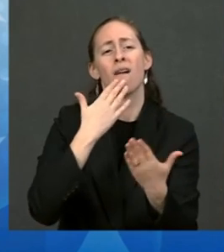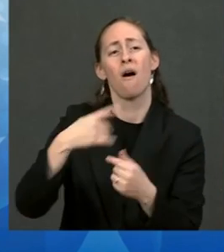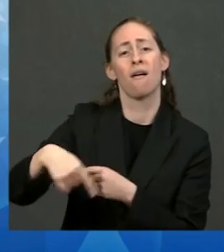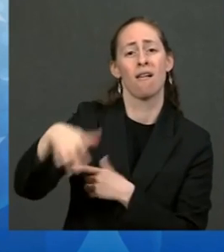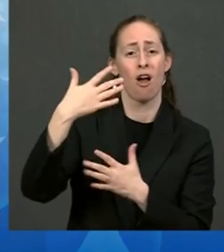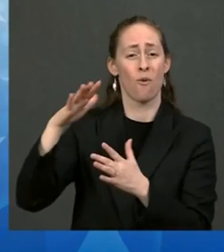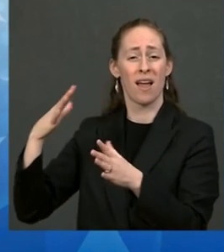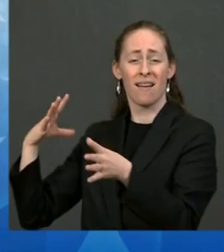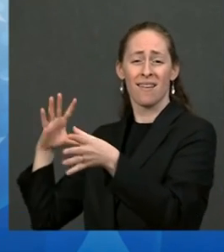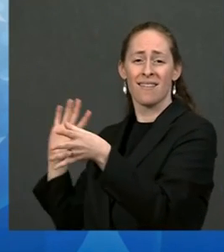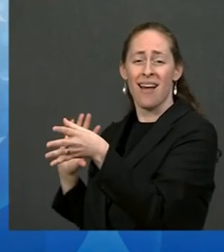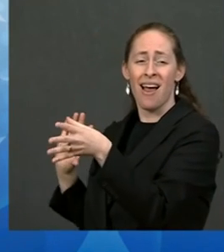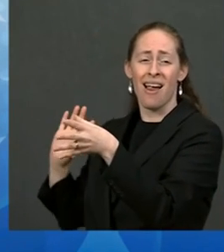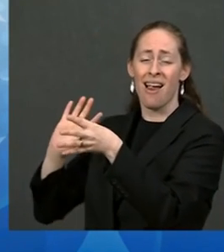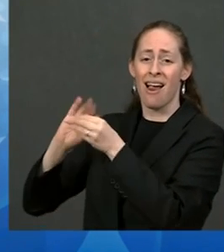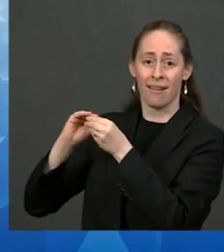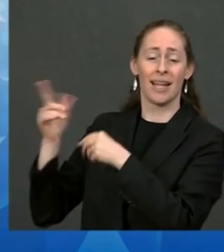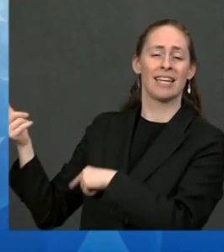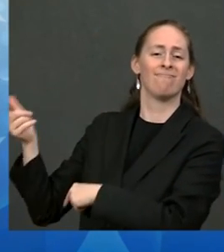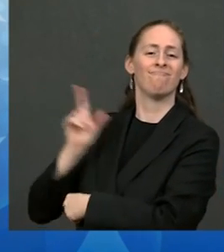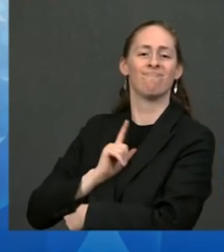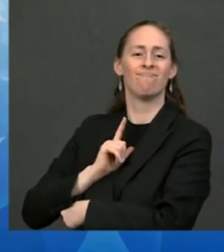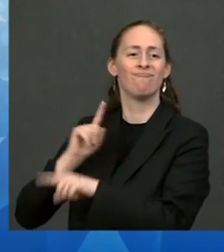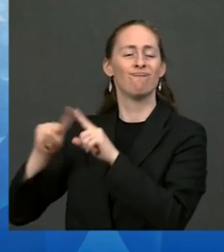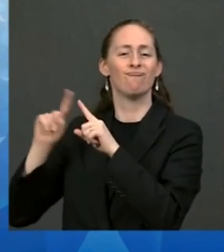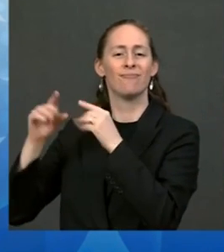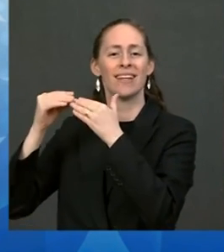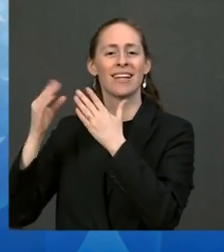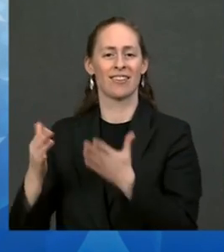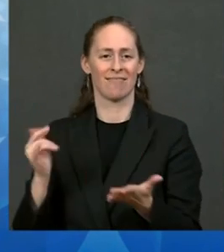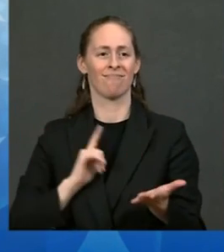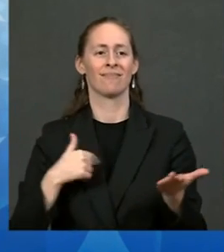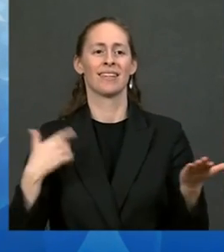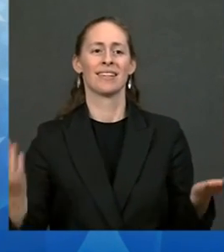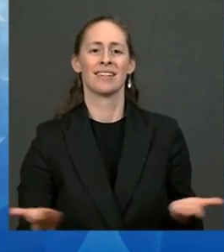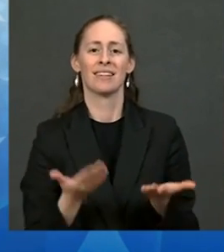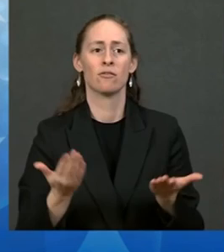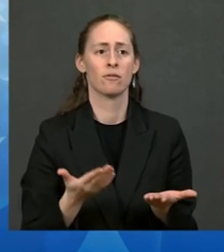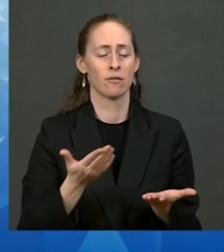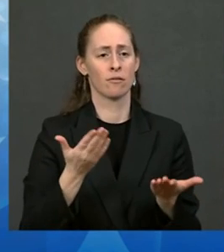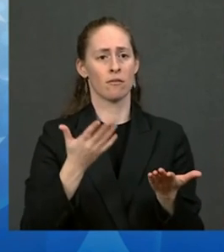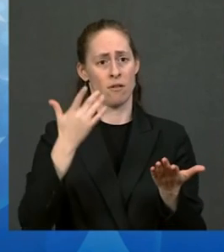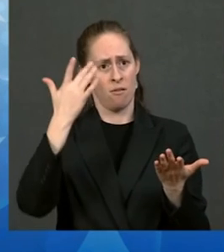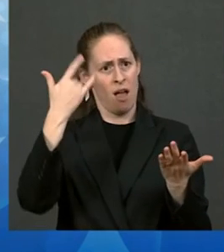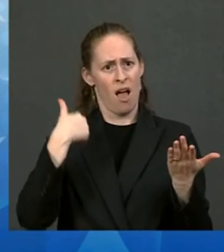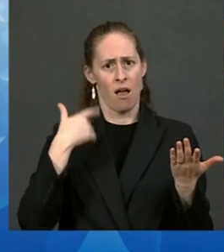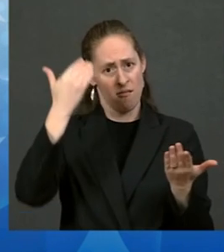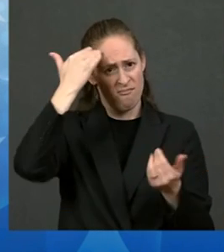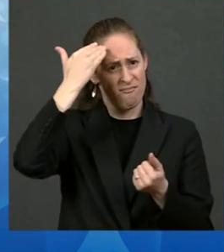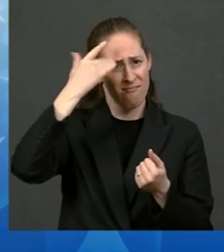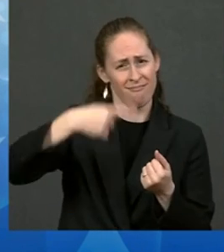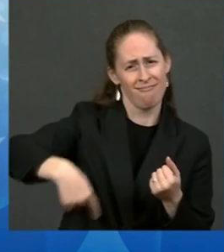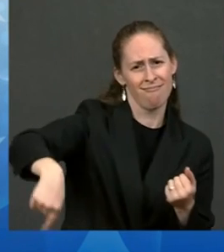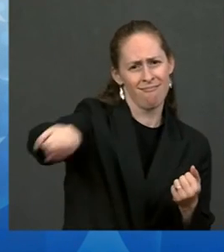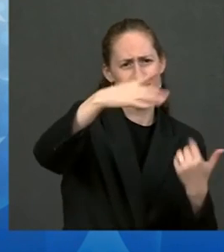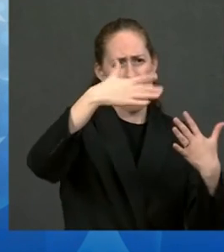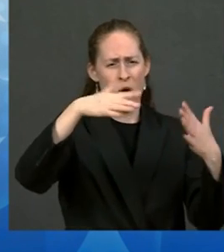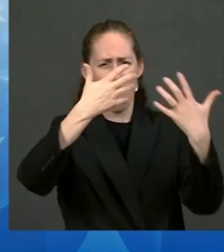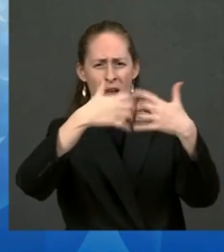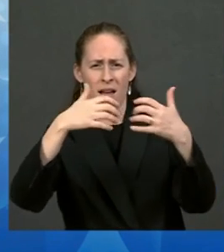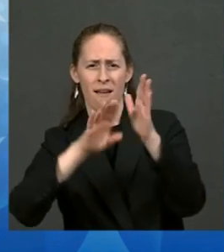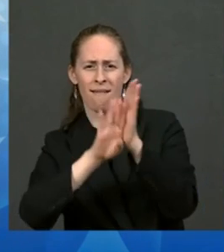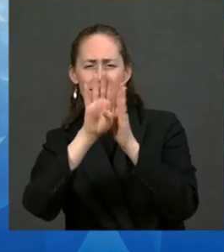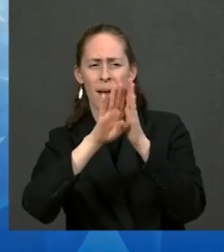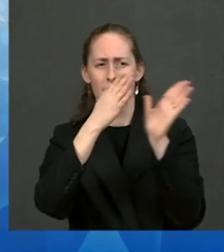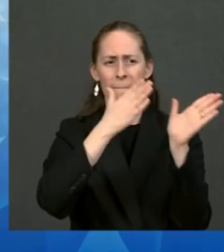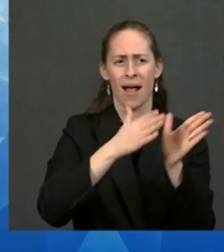I know that I stand here because the path that many of you carved ahead of me was clear. I intend to work